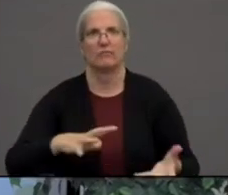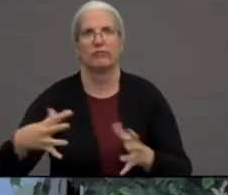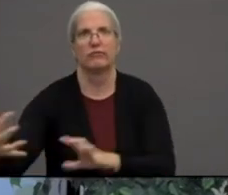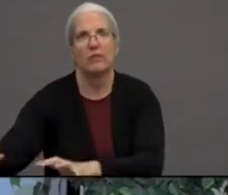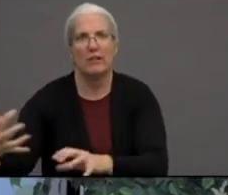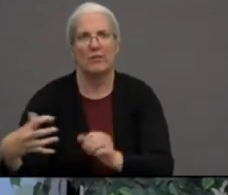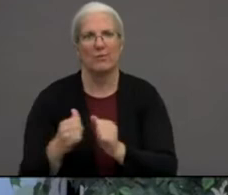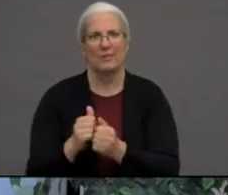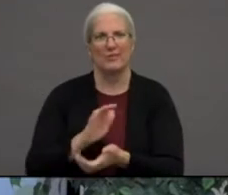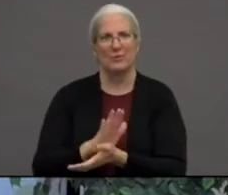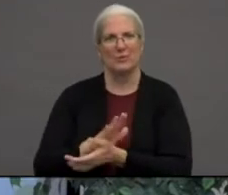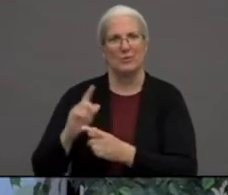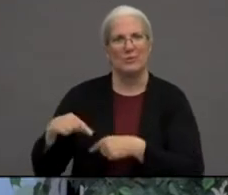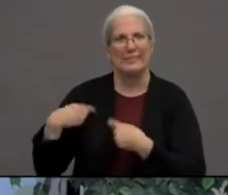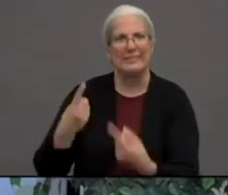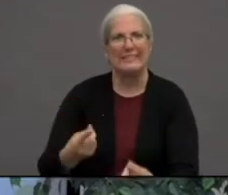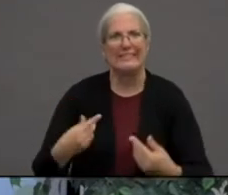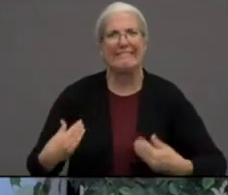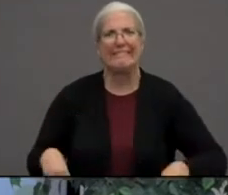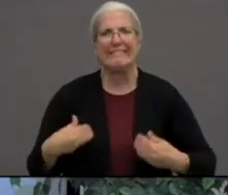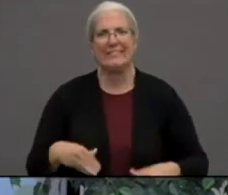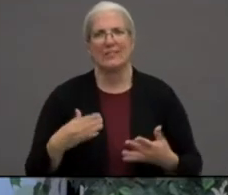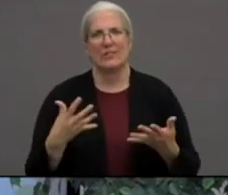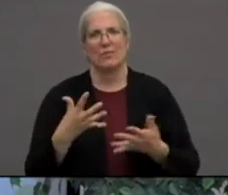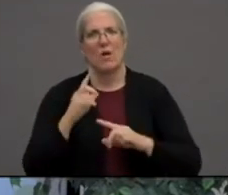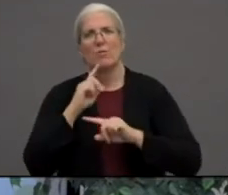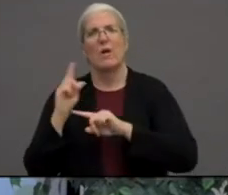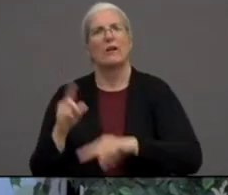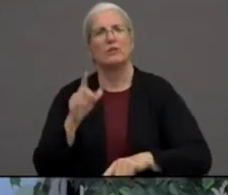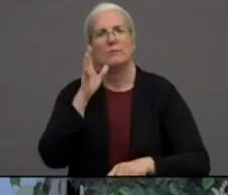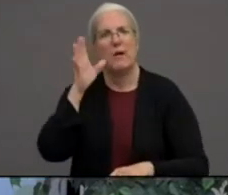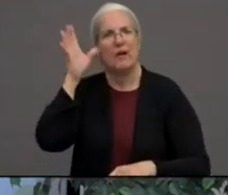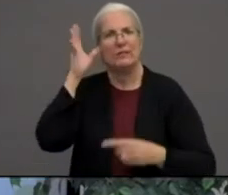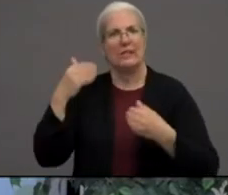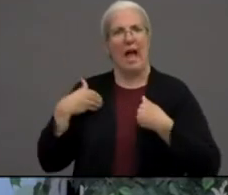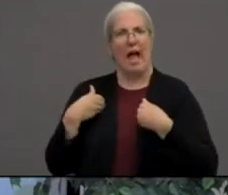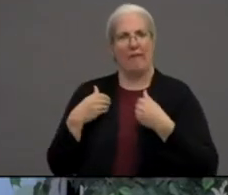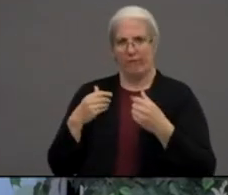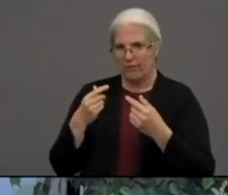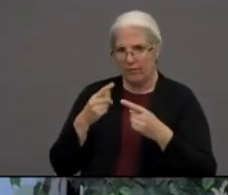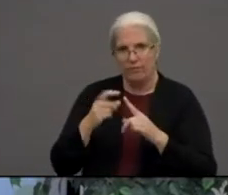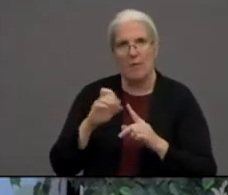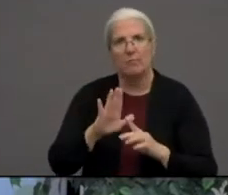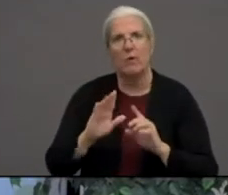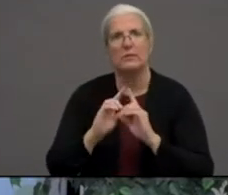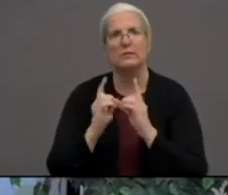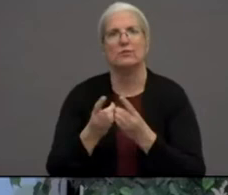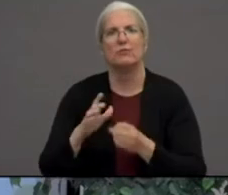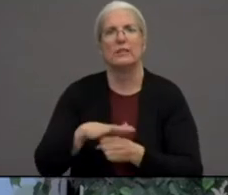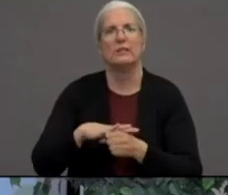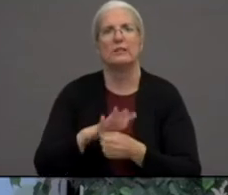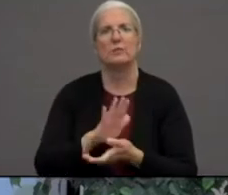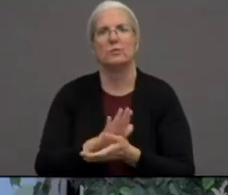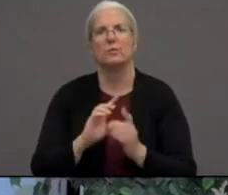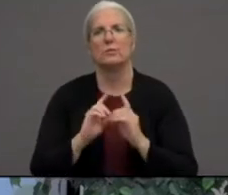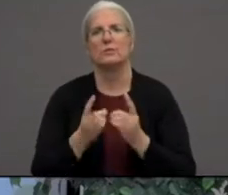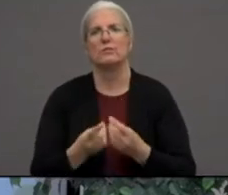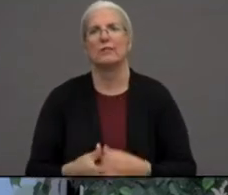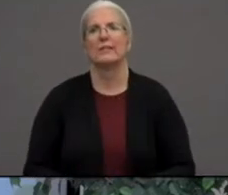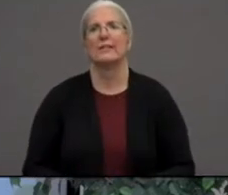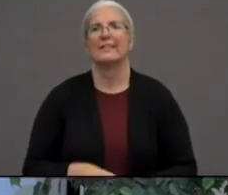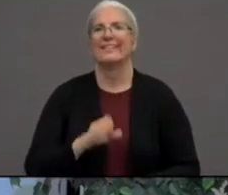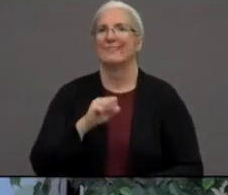So what has been the reaction of parents in your district? Right. Well, not only in my district,